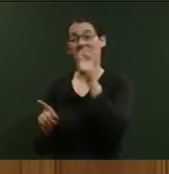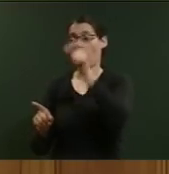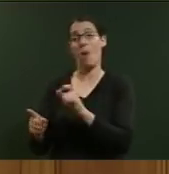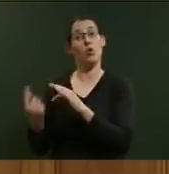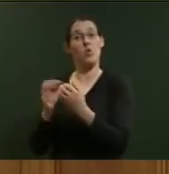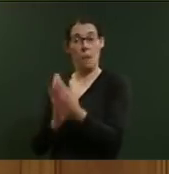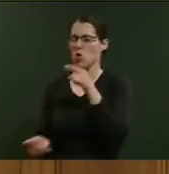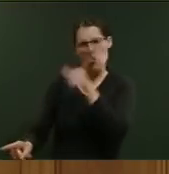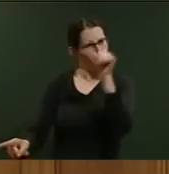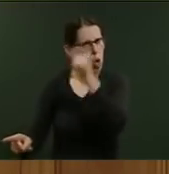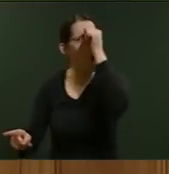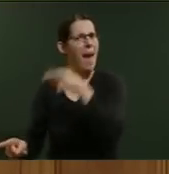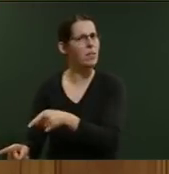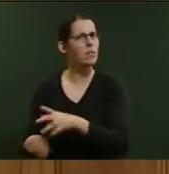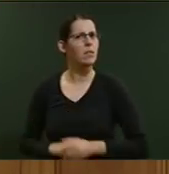Mr Speaker.